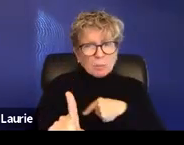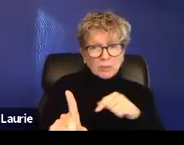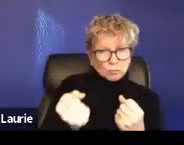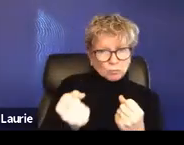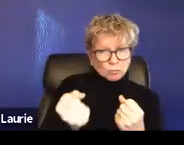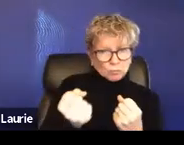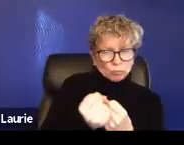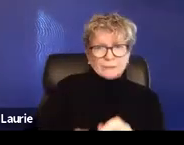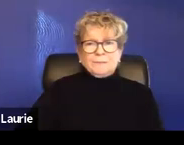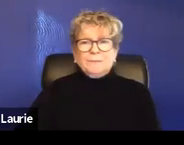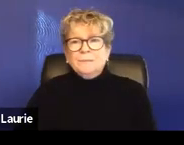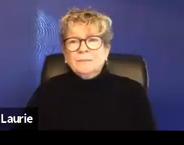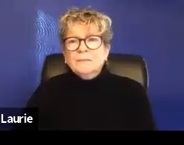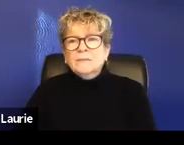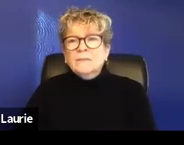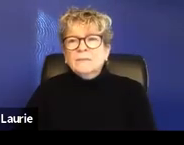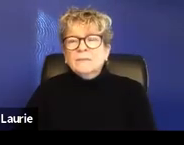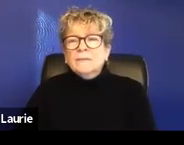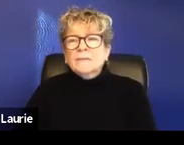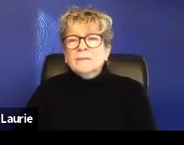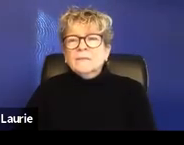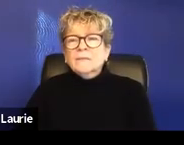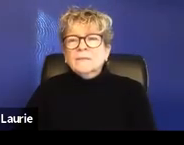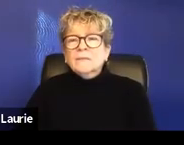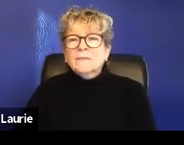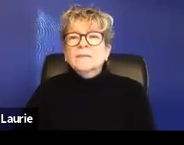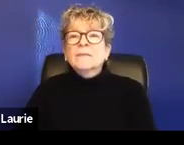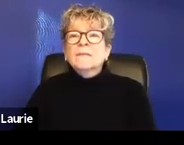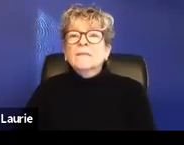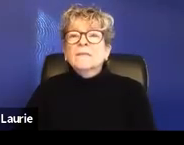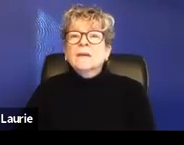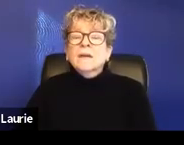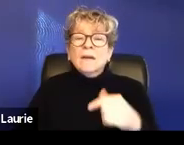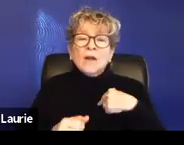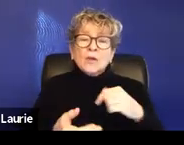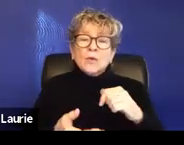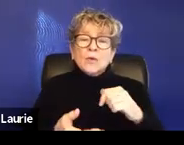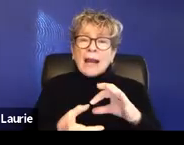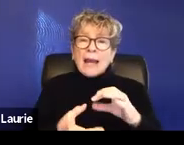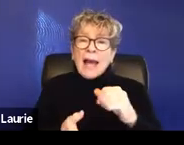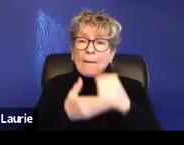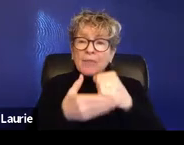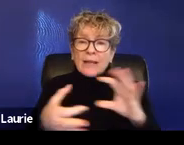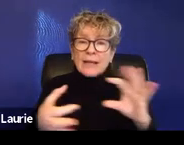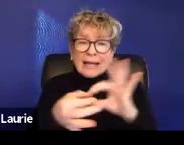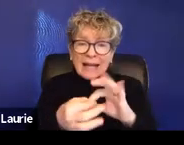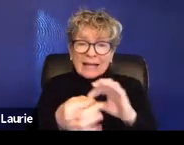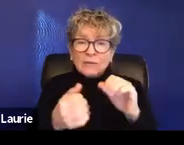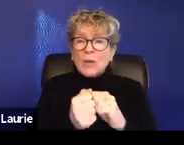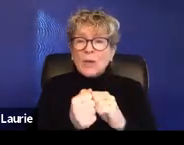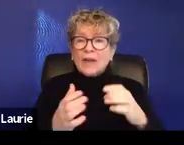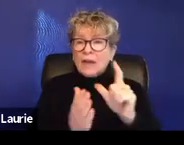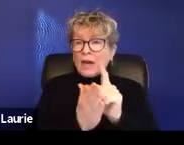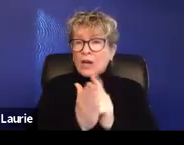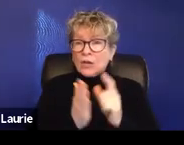helping the client get connected to an attorney, um, and being very clear that you are not an